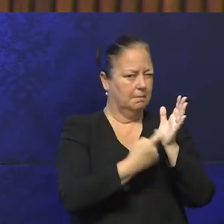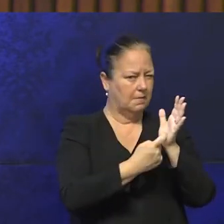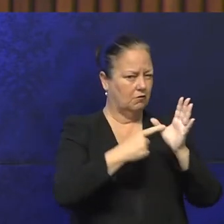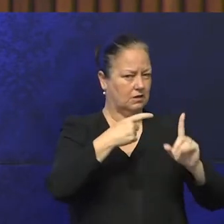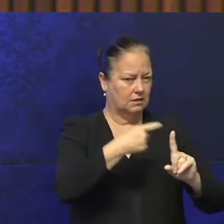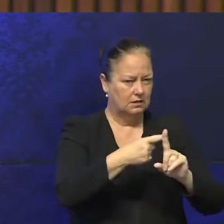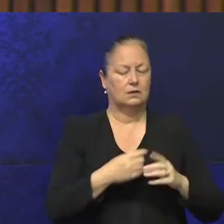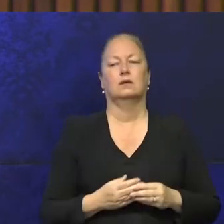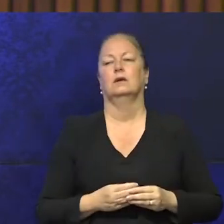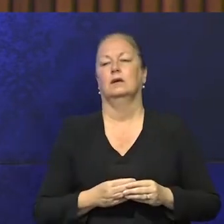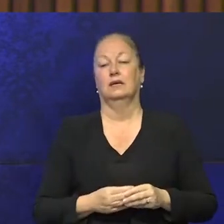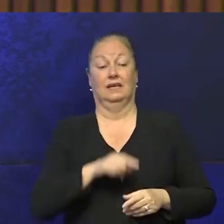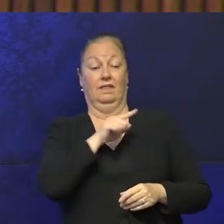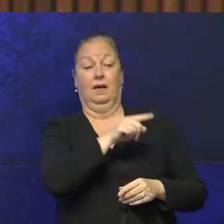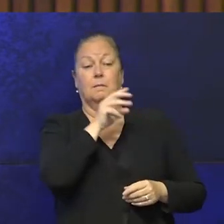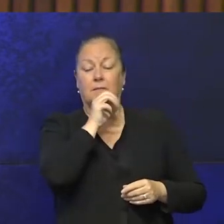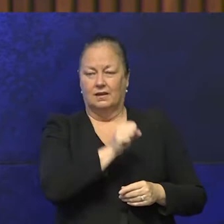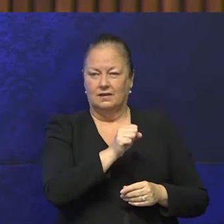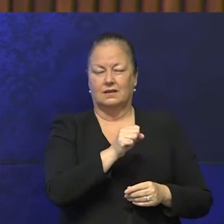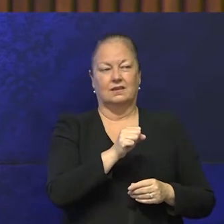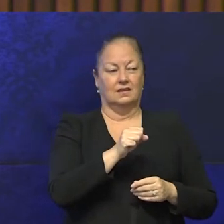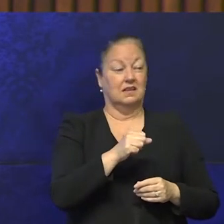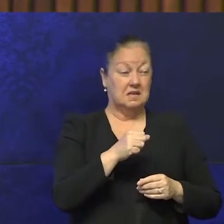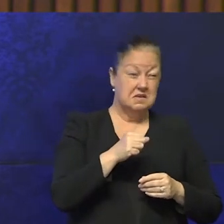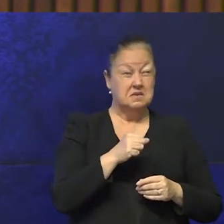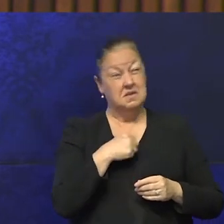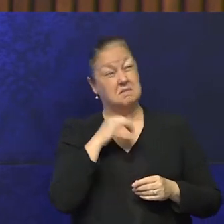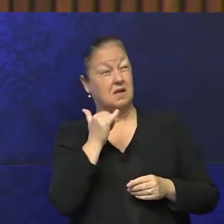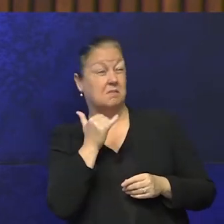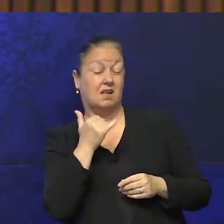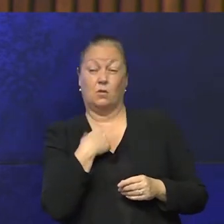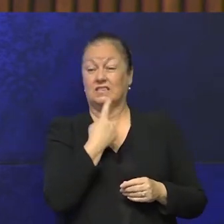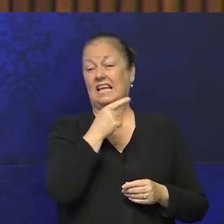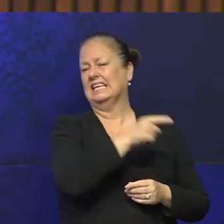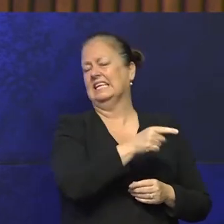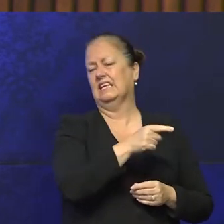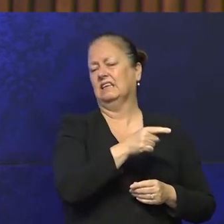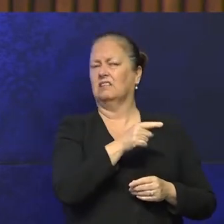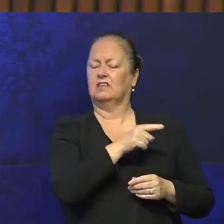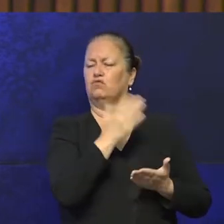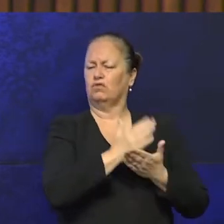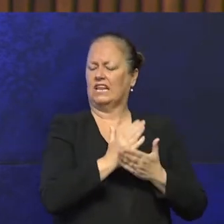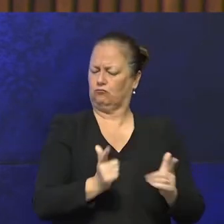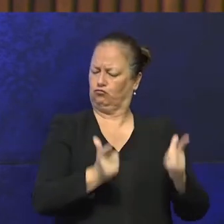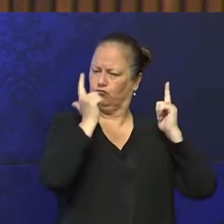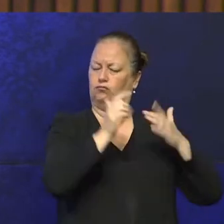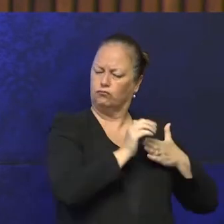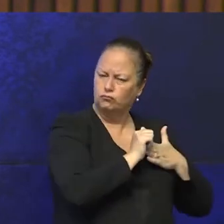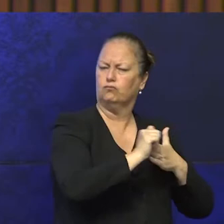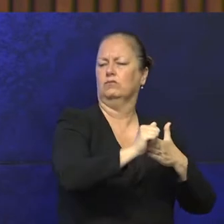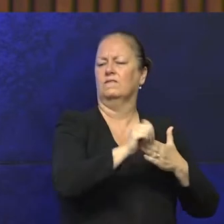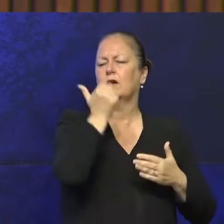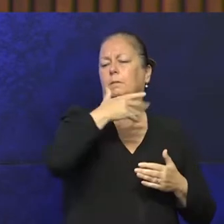very much so, I'd possibly say he was a leader of Aboriginal people back then because what he did,